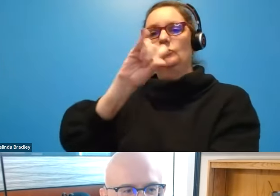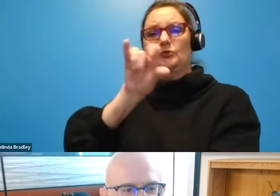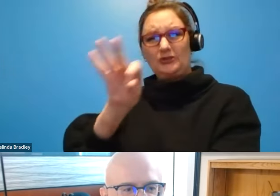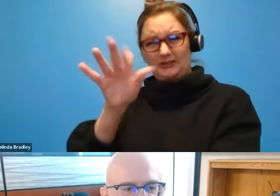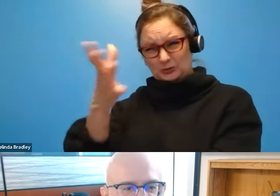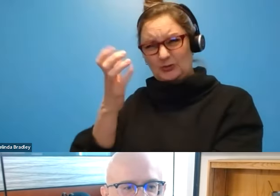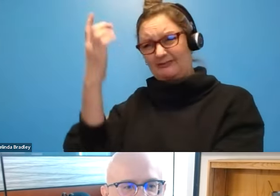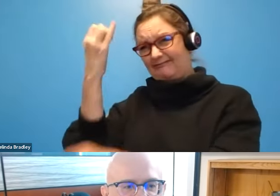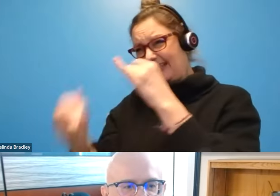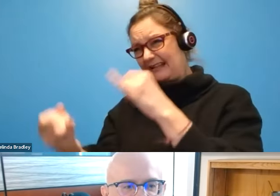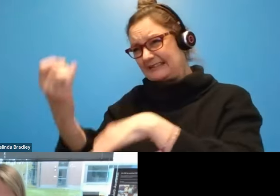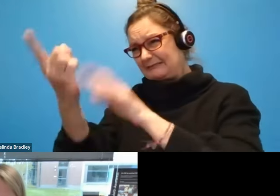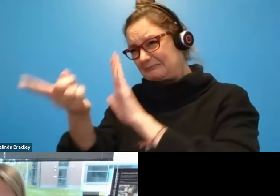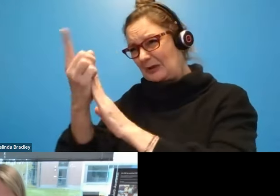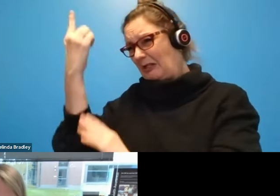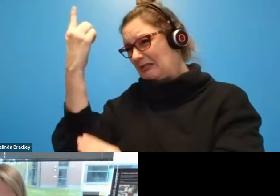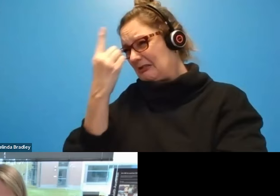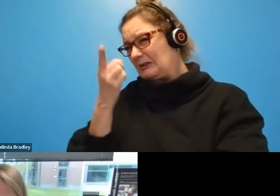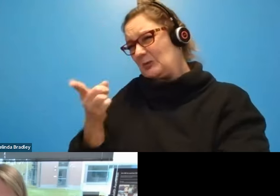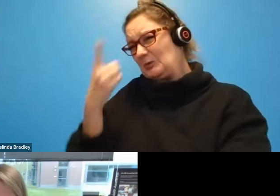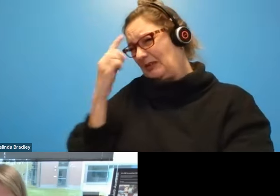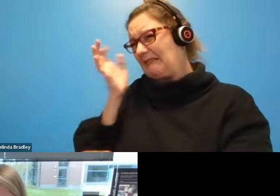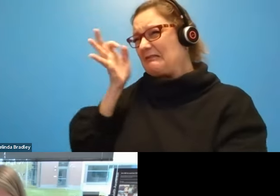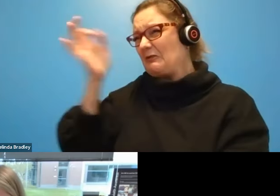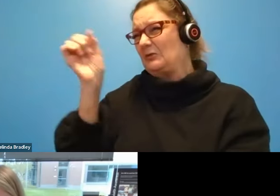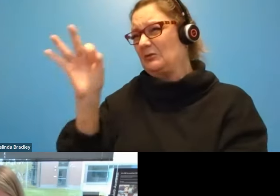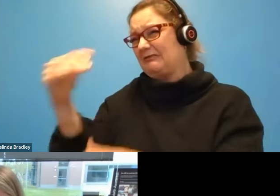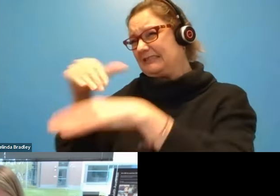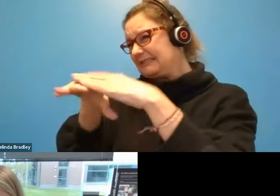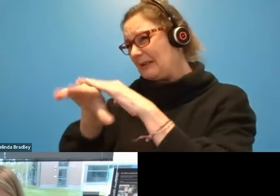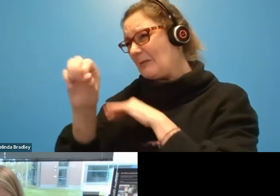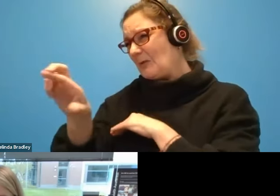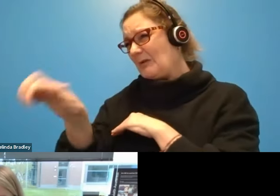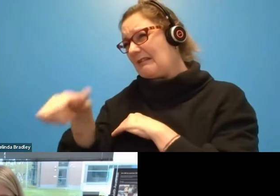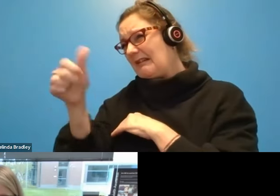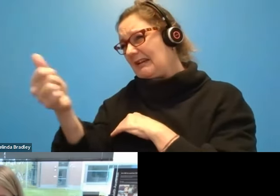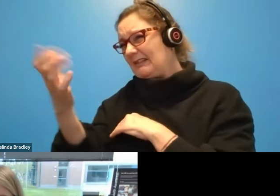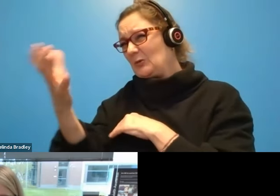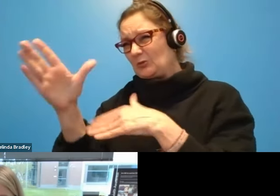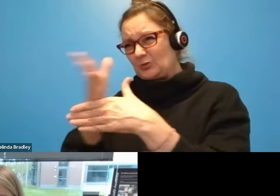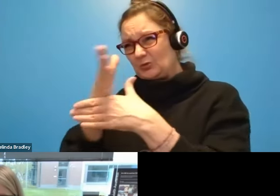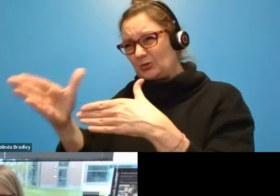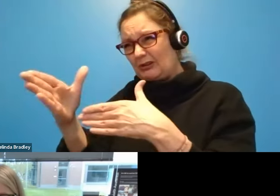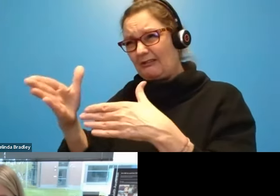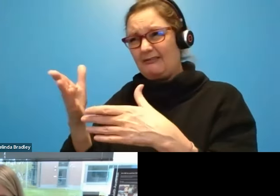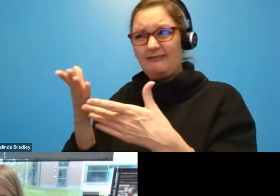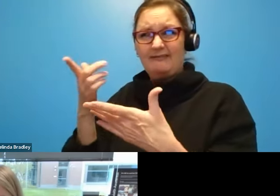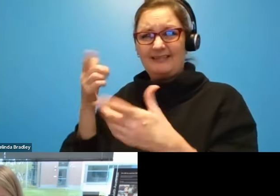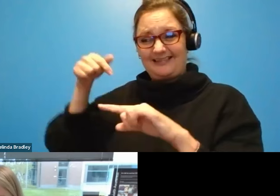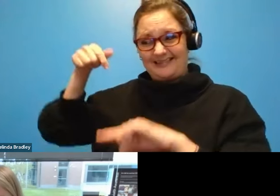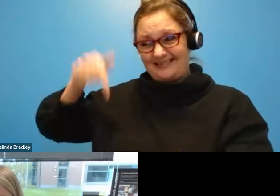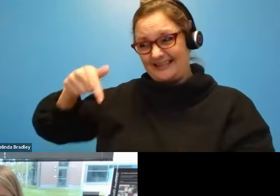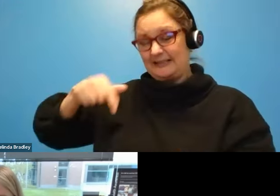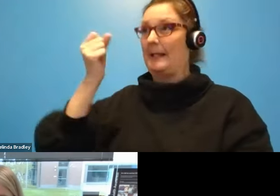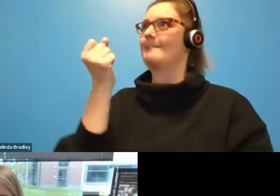final thoughts about the what you think the future of accessibility is or anything else that you wanted to share on these this the 11th